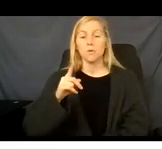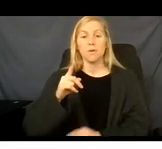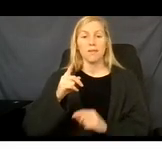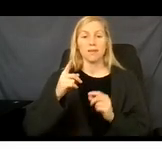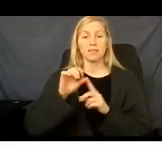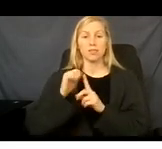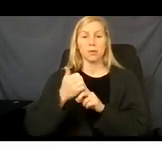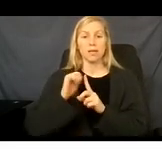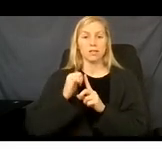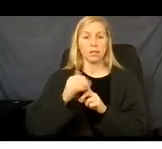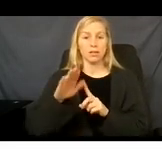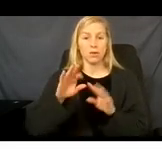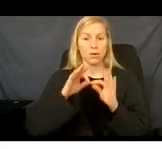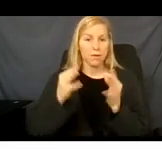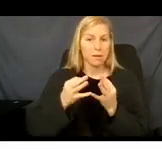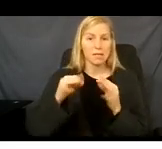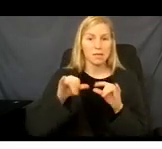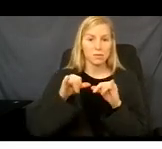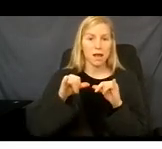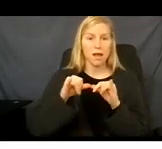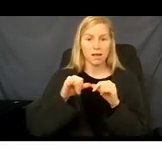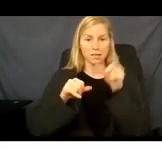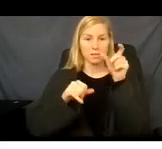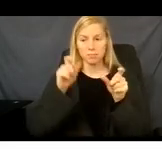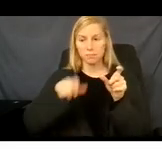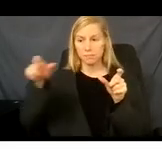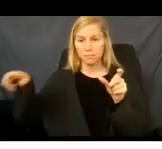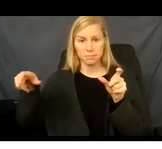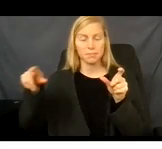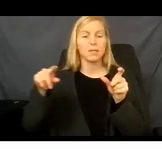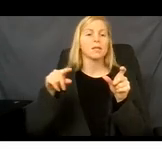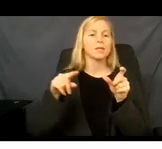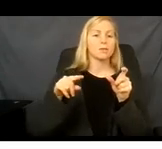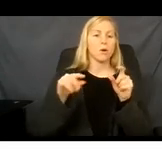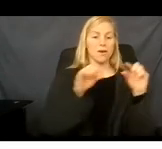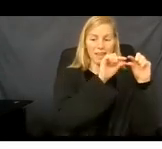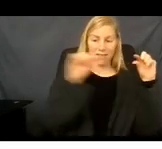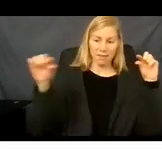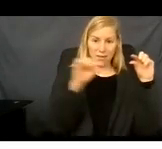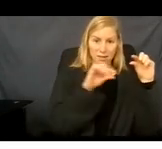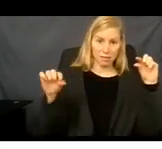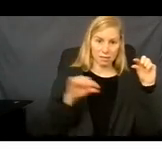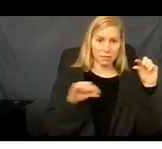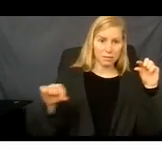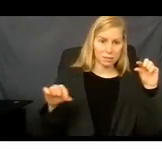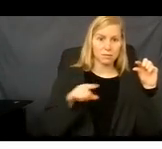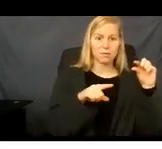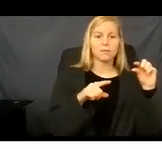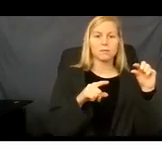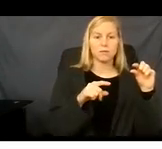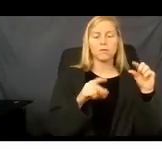That would put that particular household at 138% of the federal poverty level.